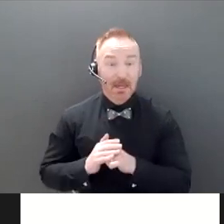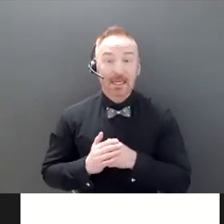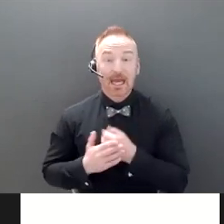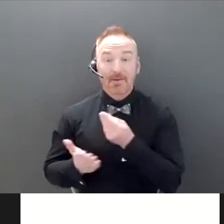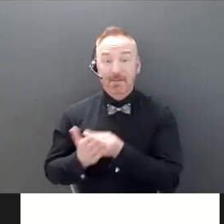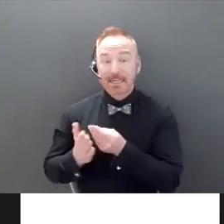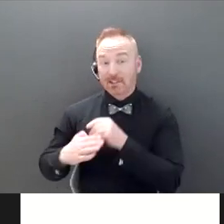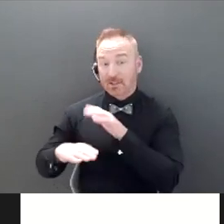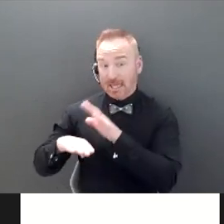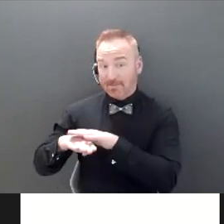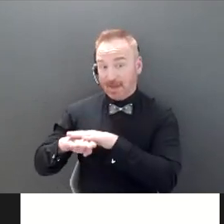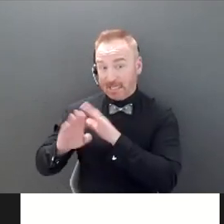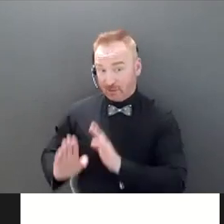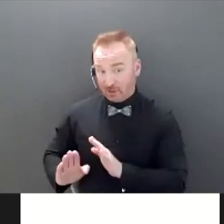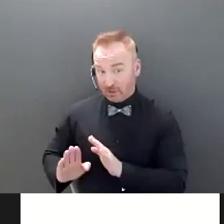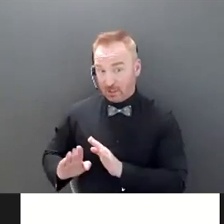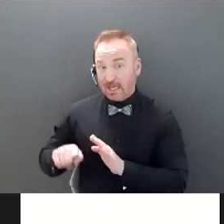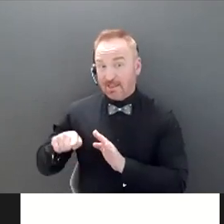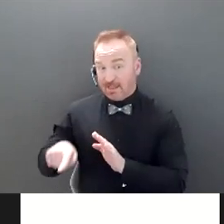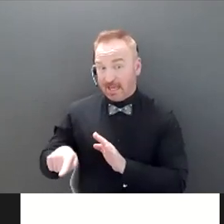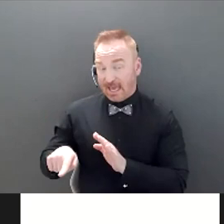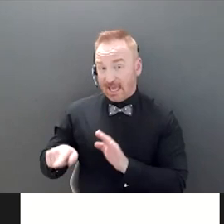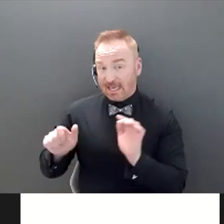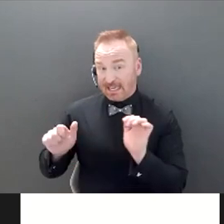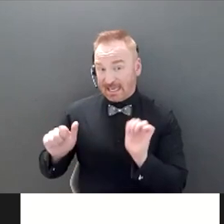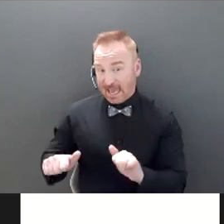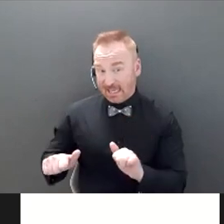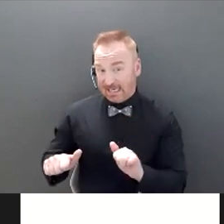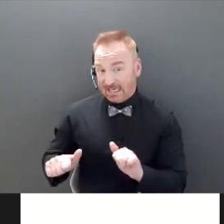act as the POA for their client?